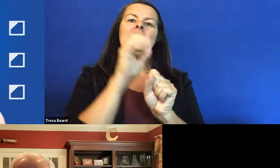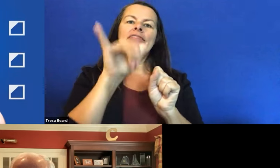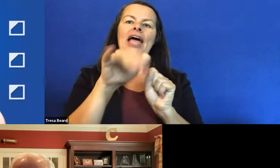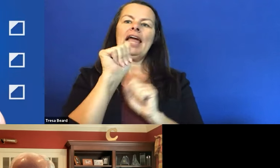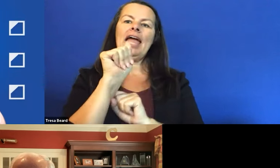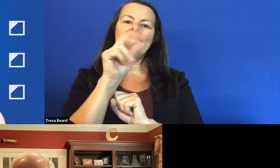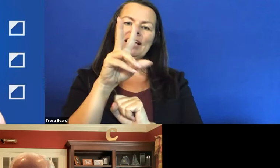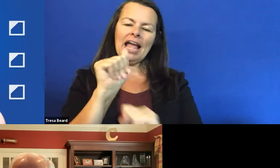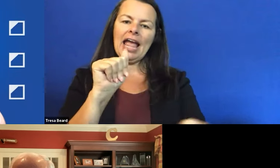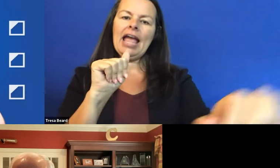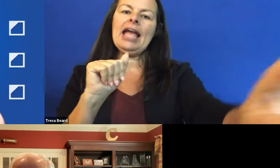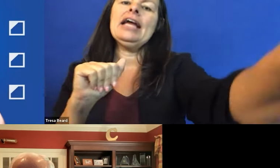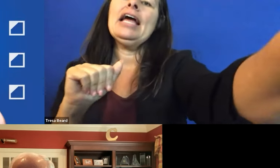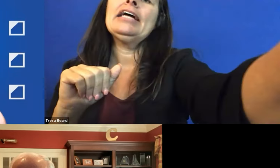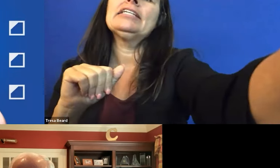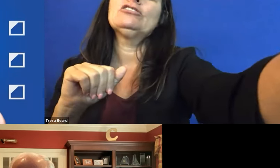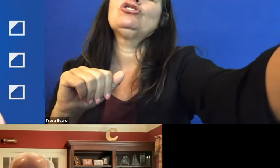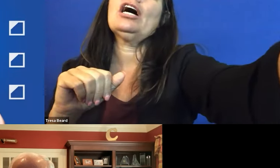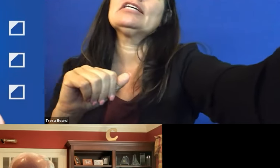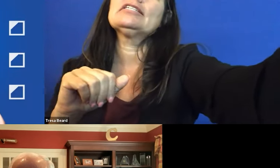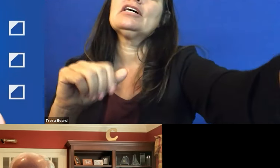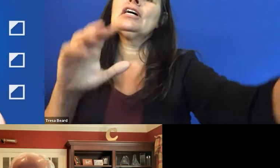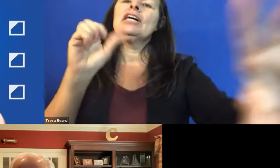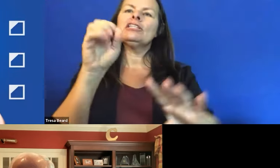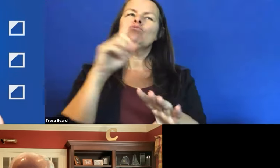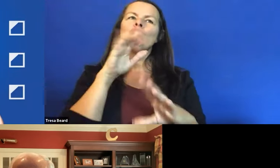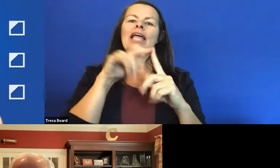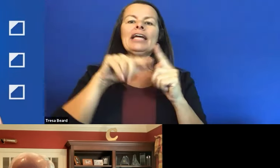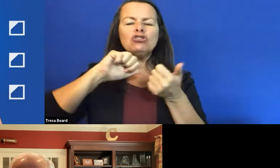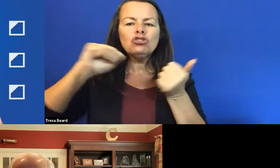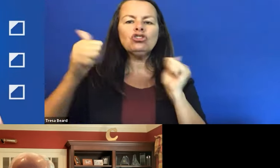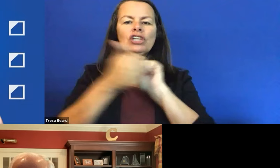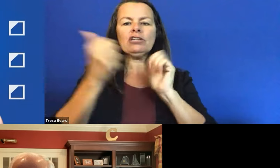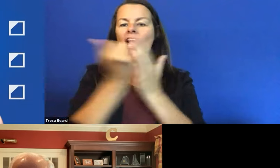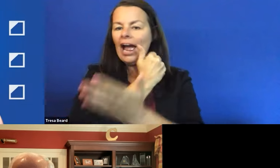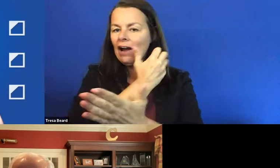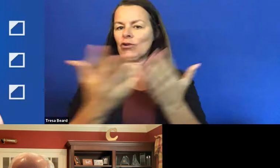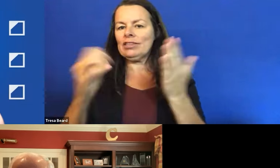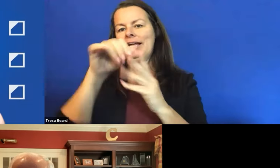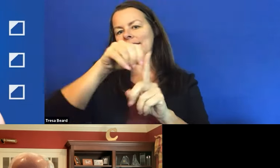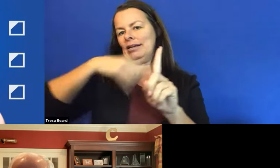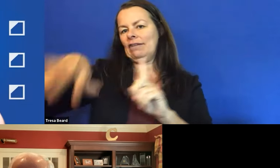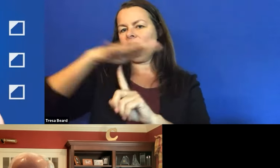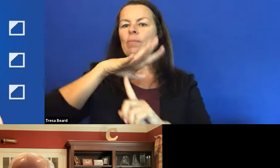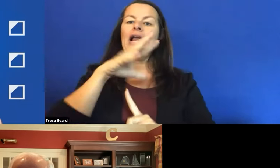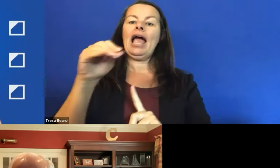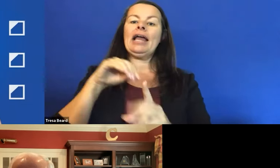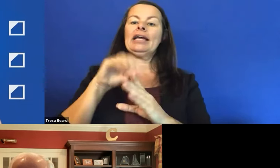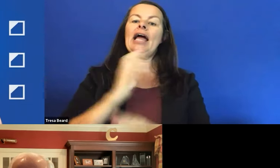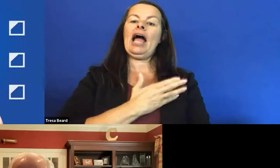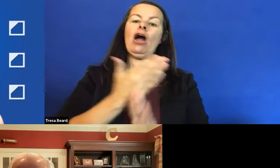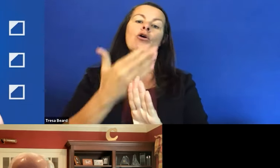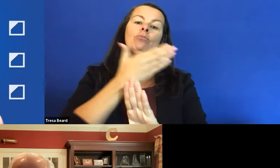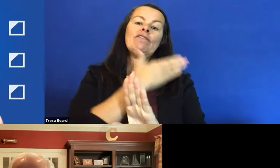It was just so, Tony just changed everything, the entire environment. And in our previous conversations,